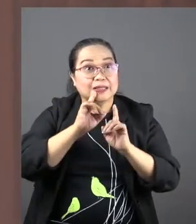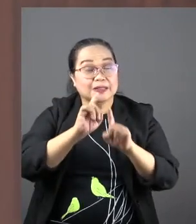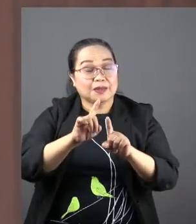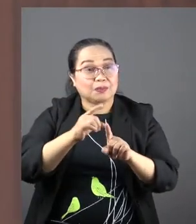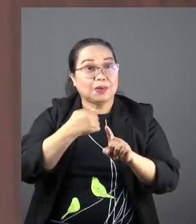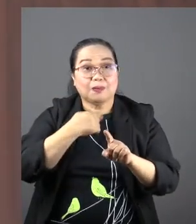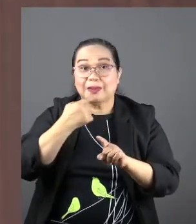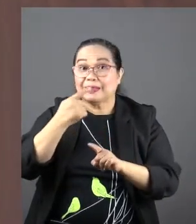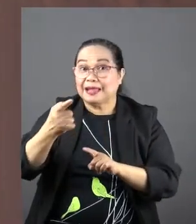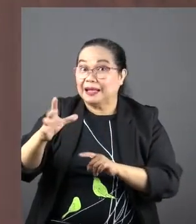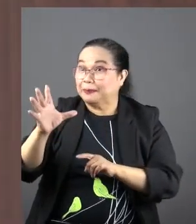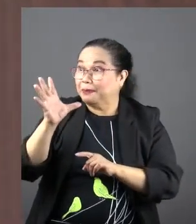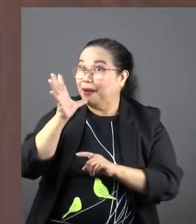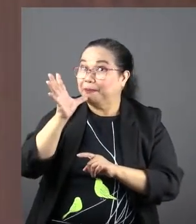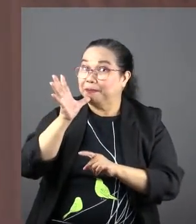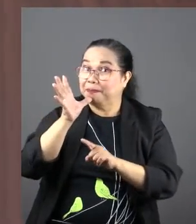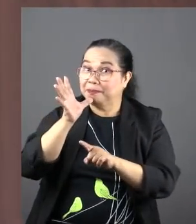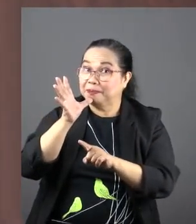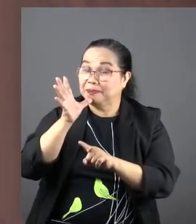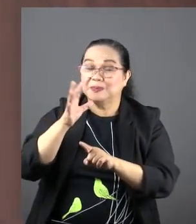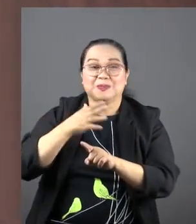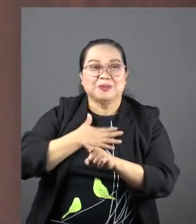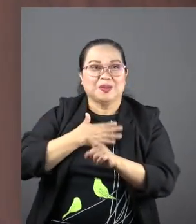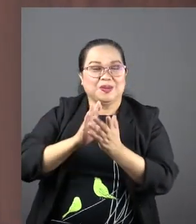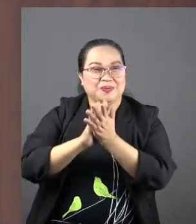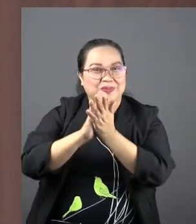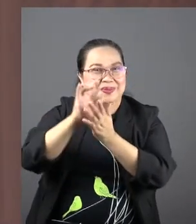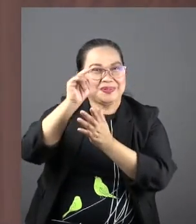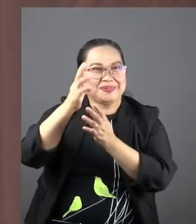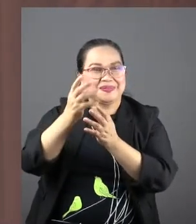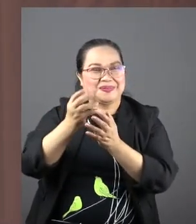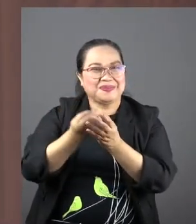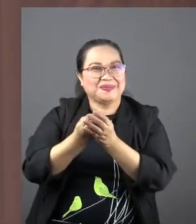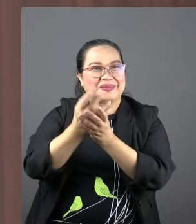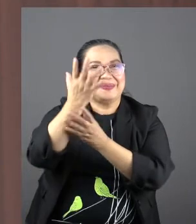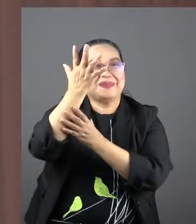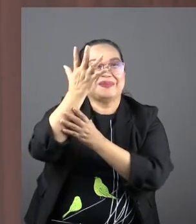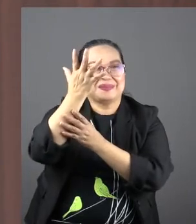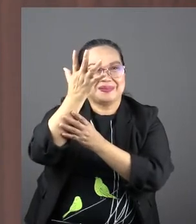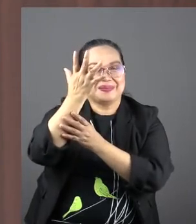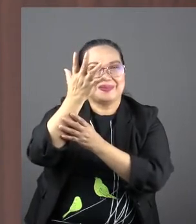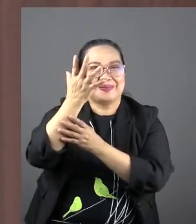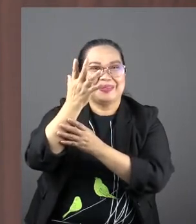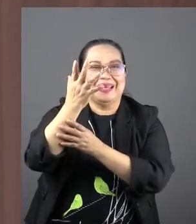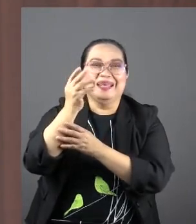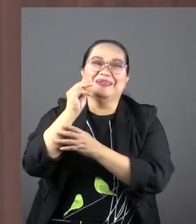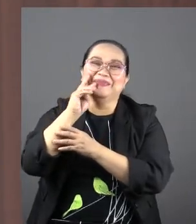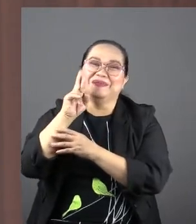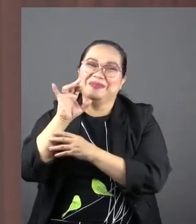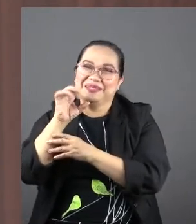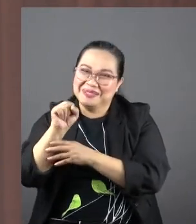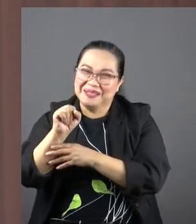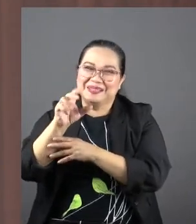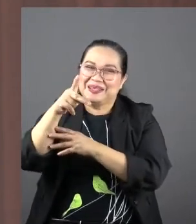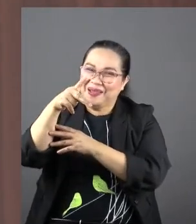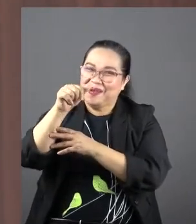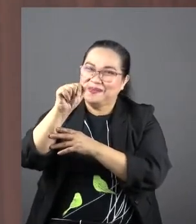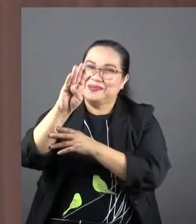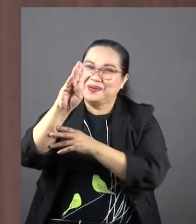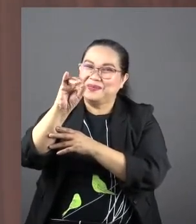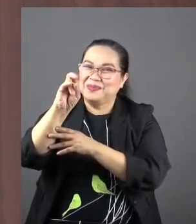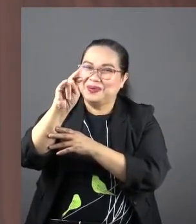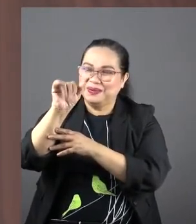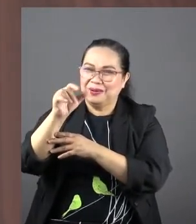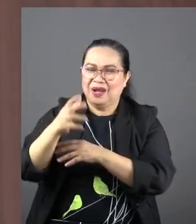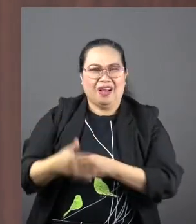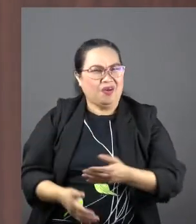telling my mother whom I praise God for raising me Mrs. Pabiona. Now she will